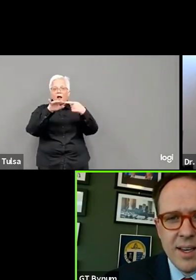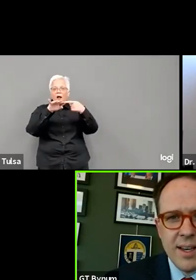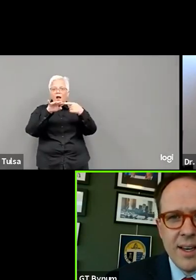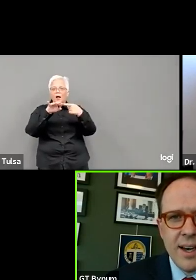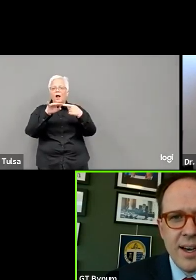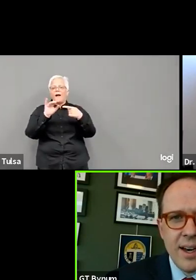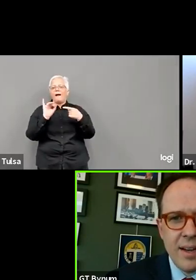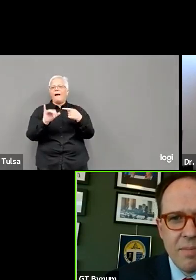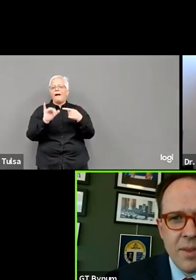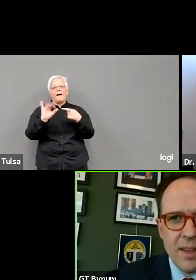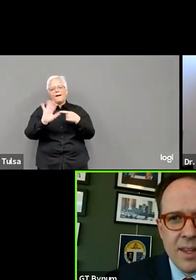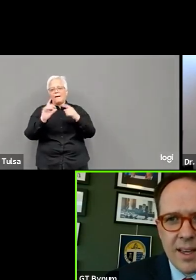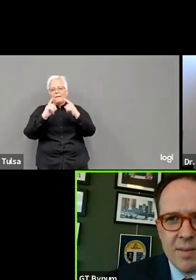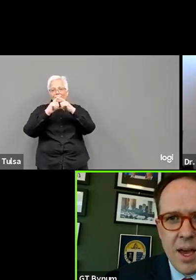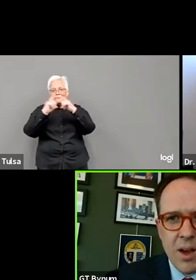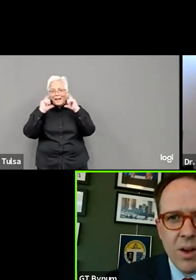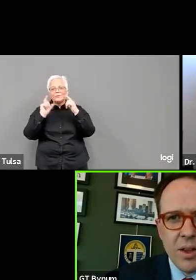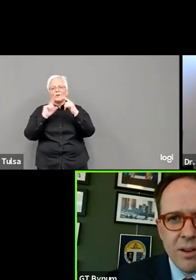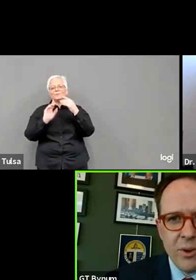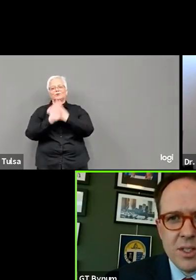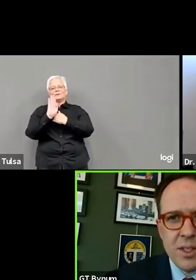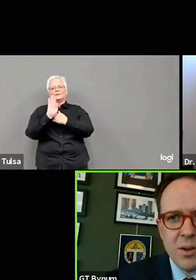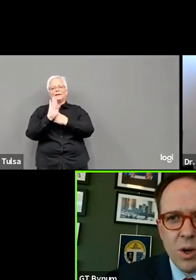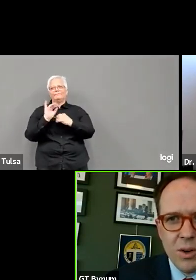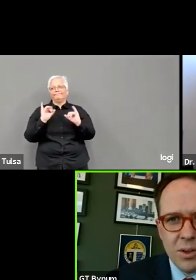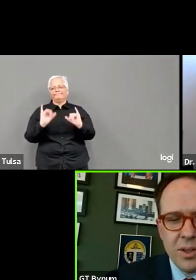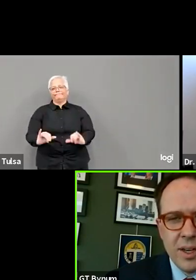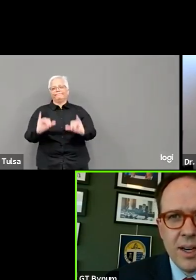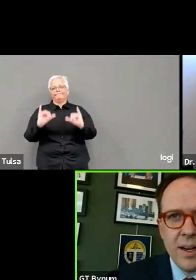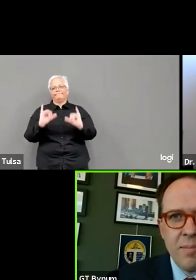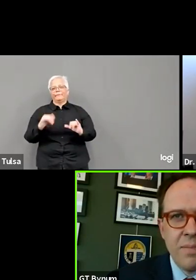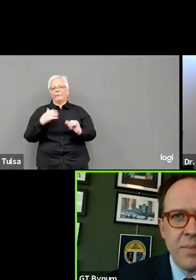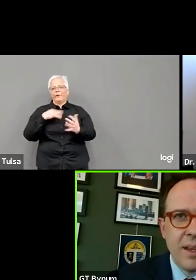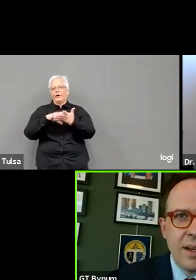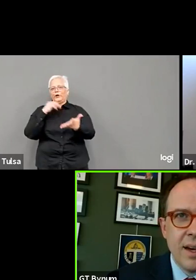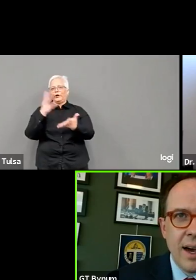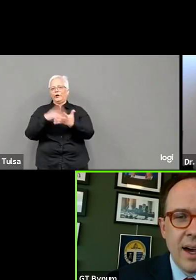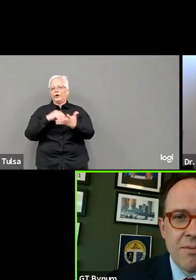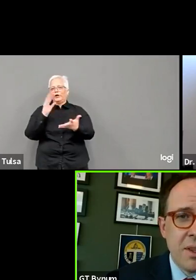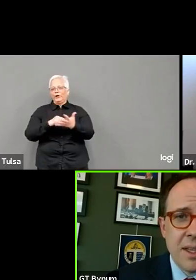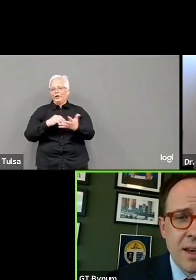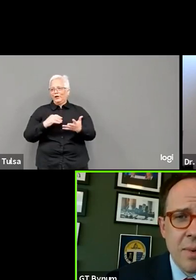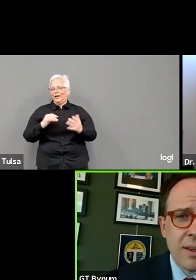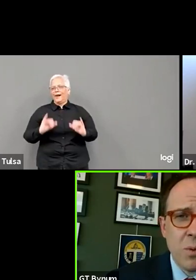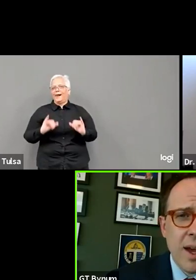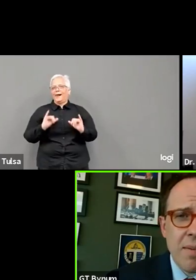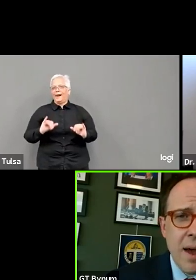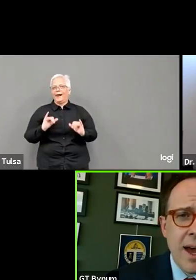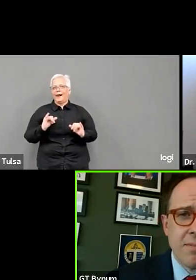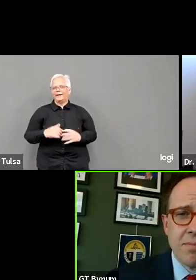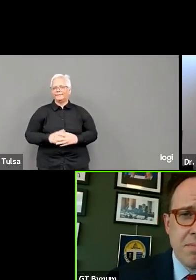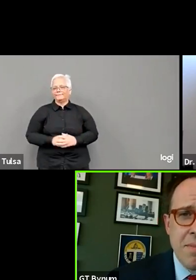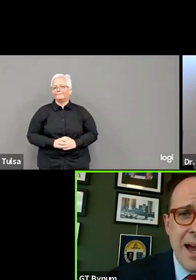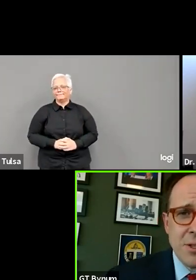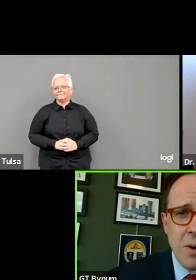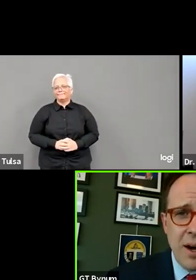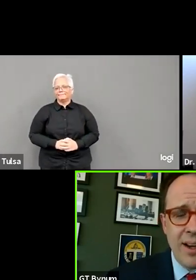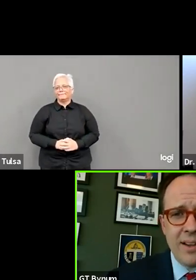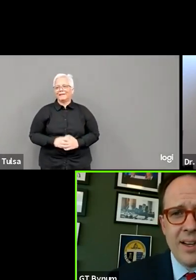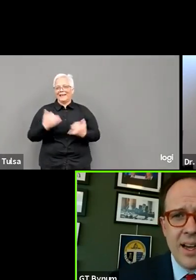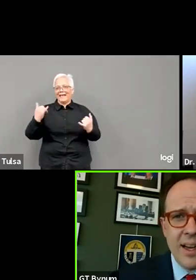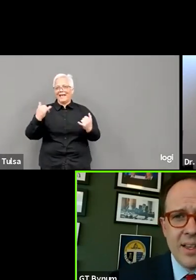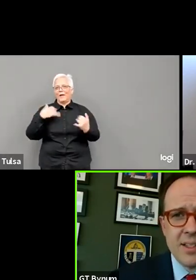mask, that that could make all the difference in the world. I even think about the way mask